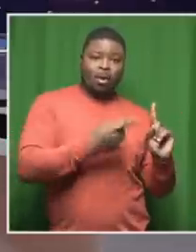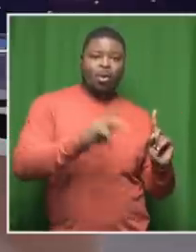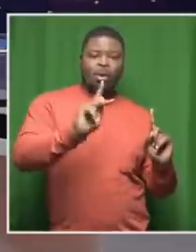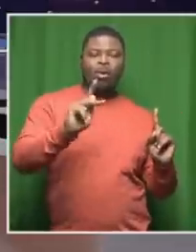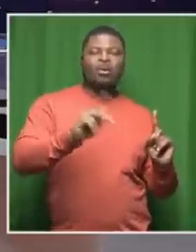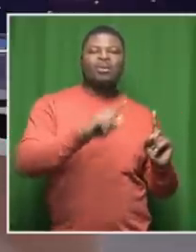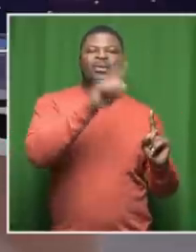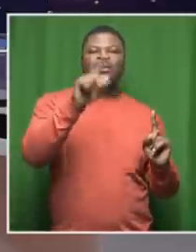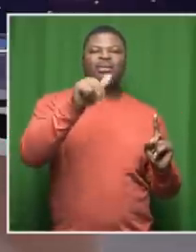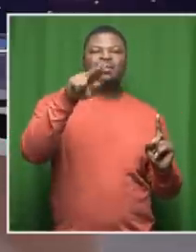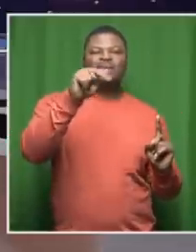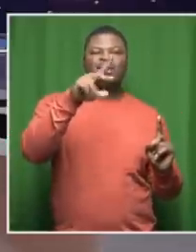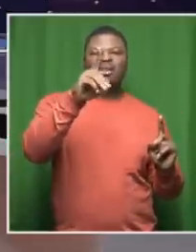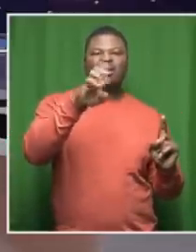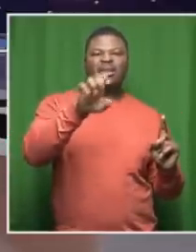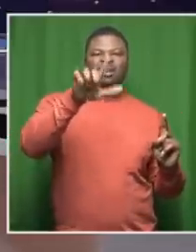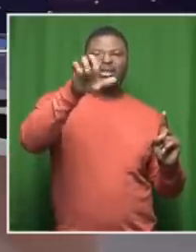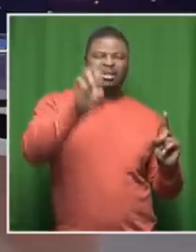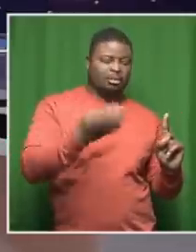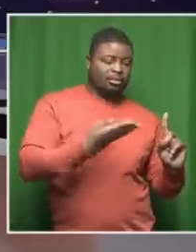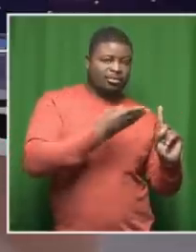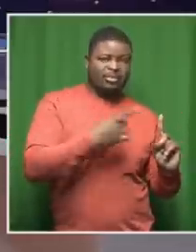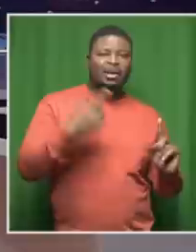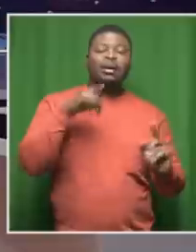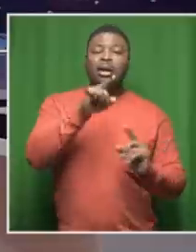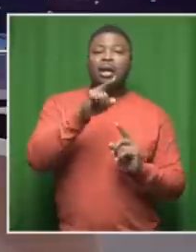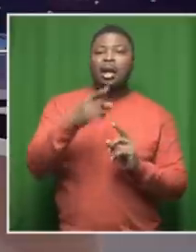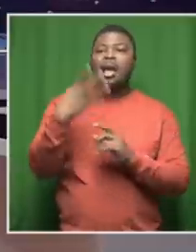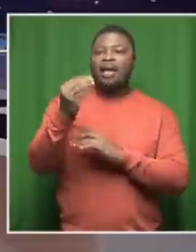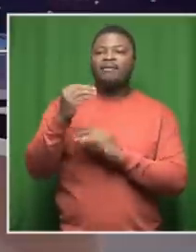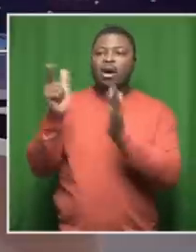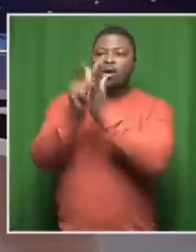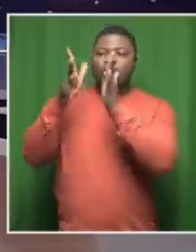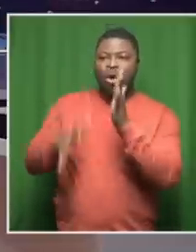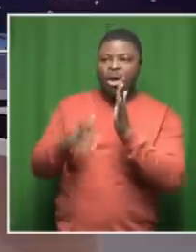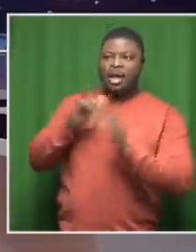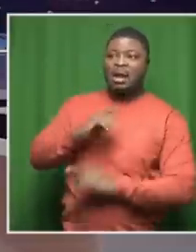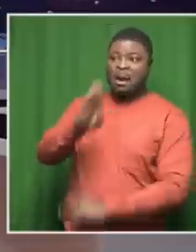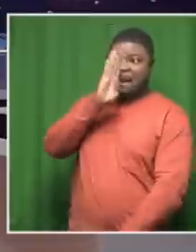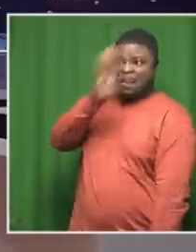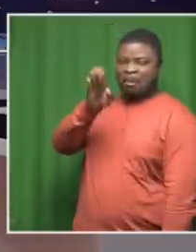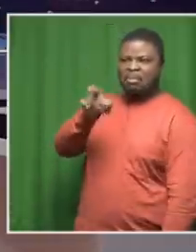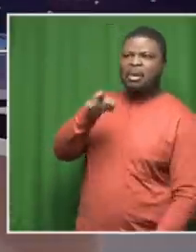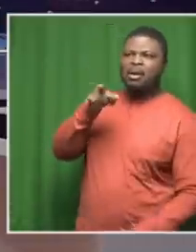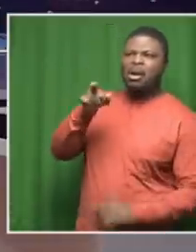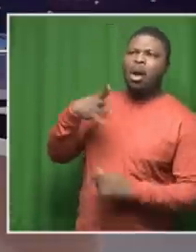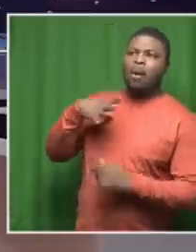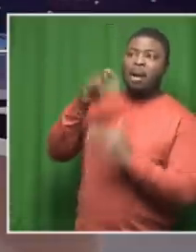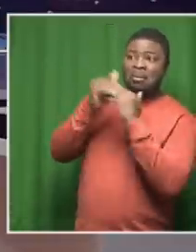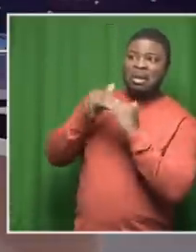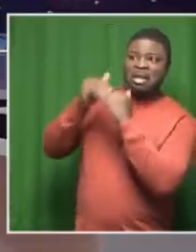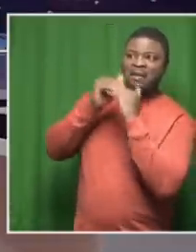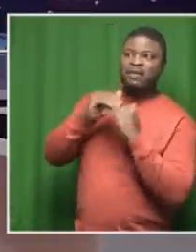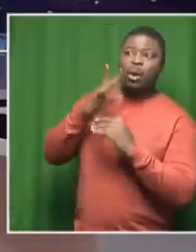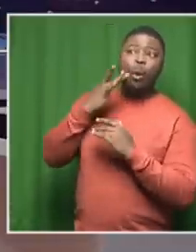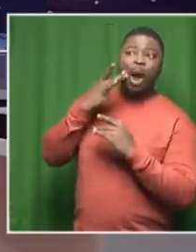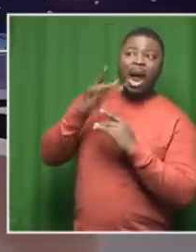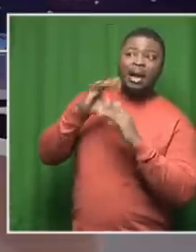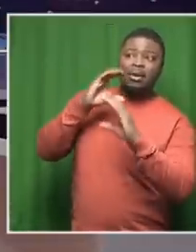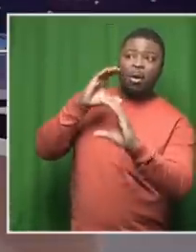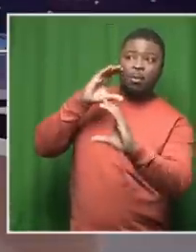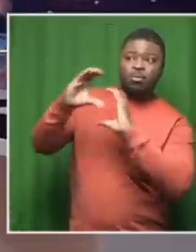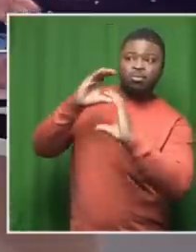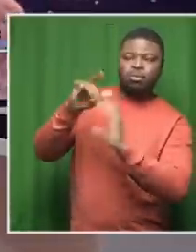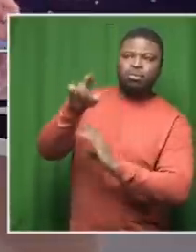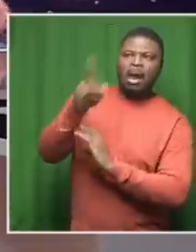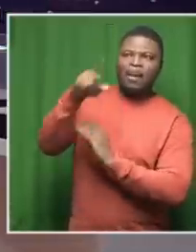to uh the legal representative of one of the accused there that he needs to watch his tone ah okay when he's speaking to us